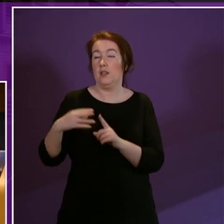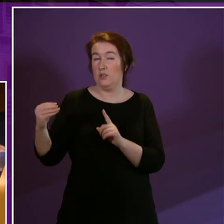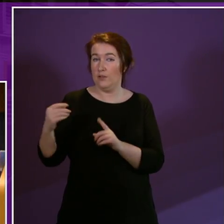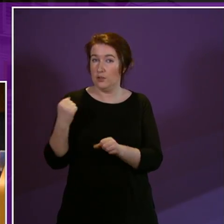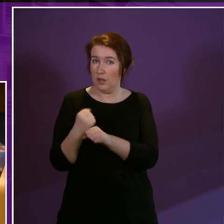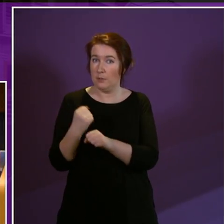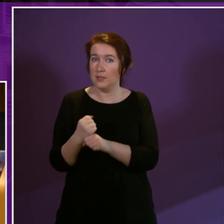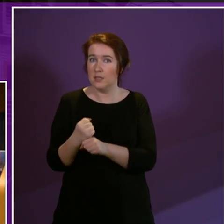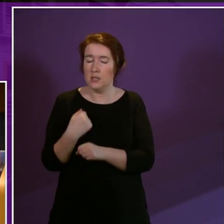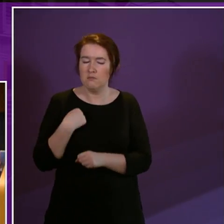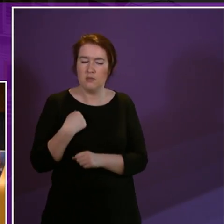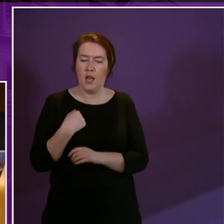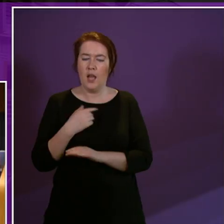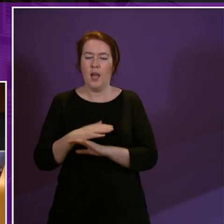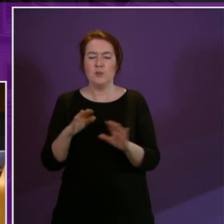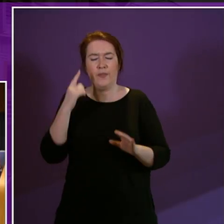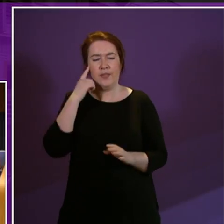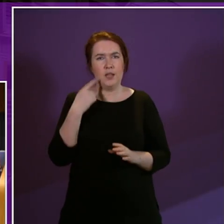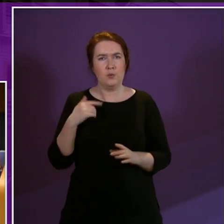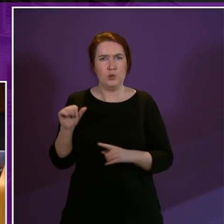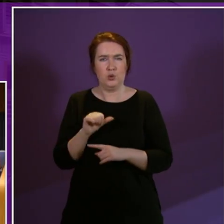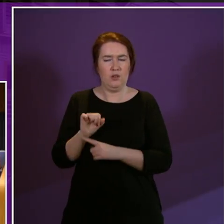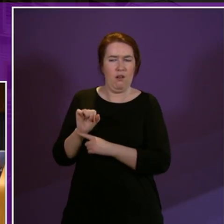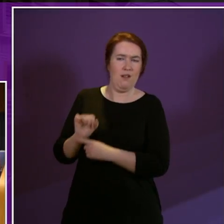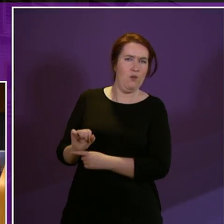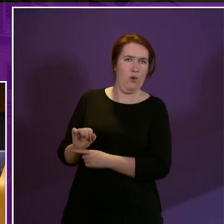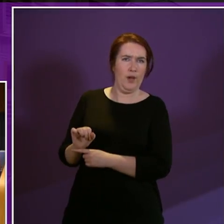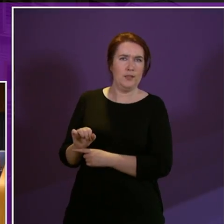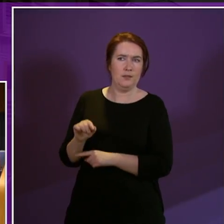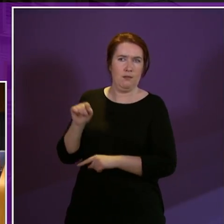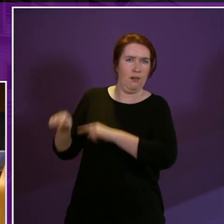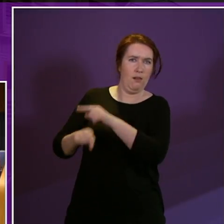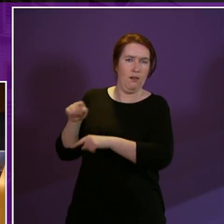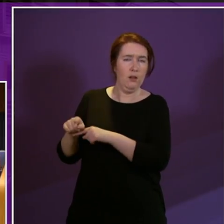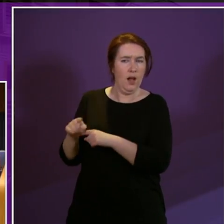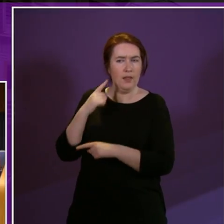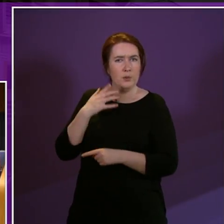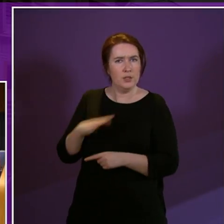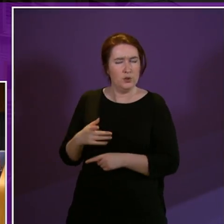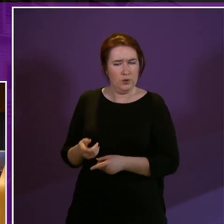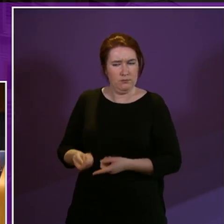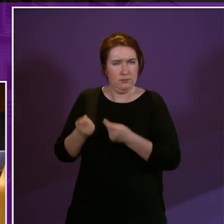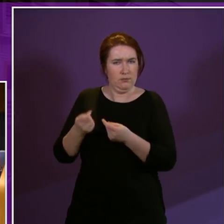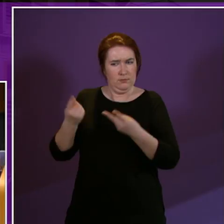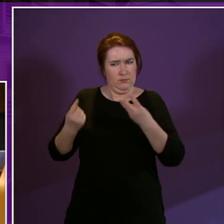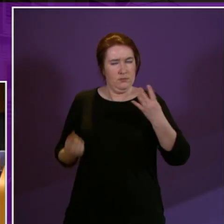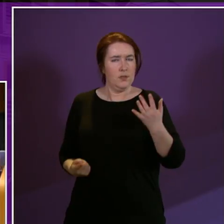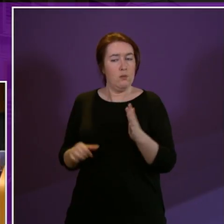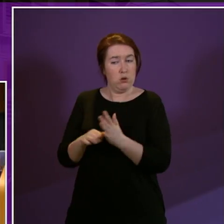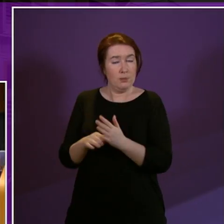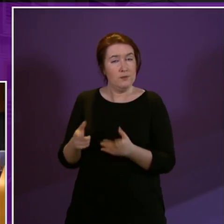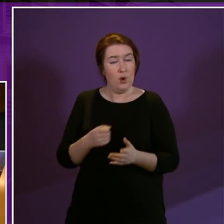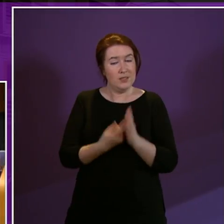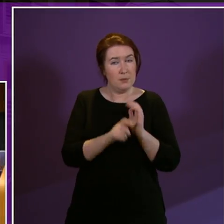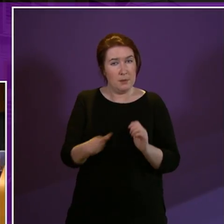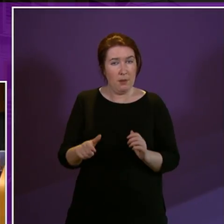Government and I don't think that we should avoid pointing out the problems that these have caused to disabled people